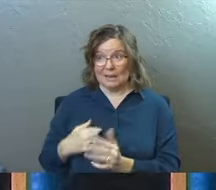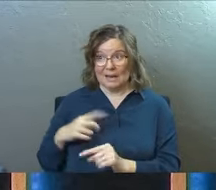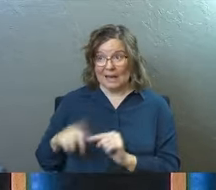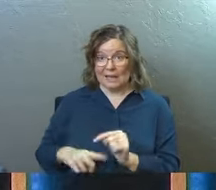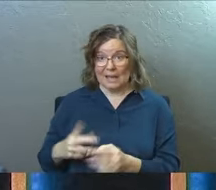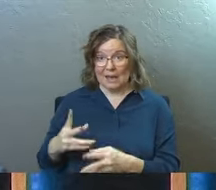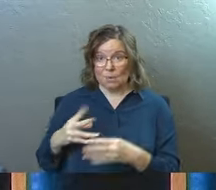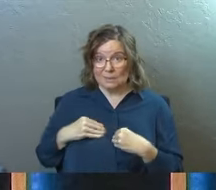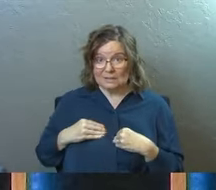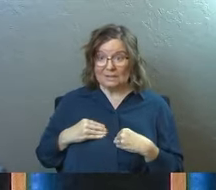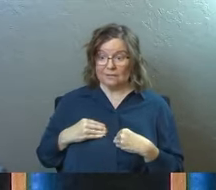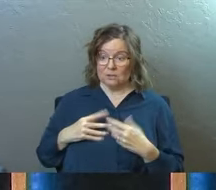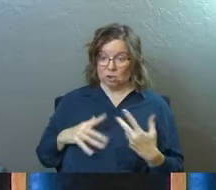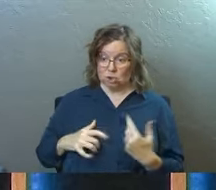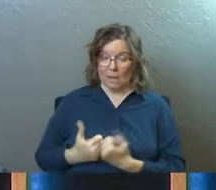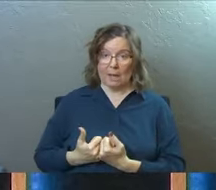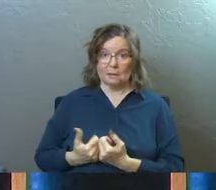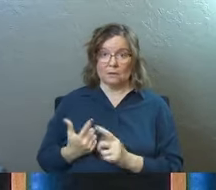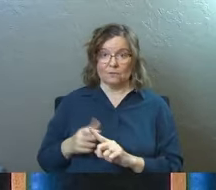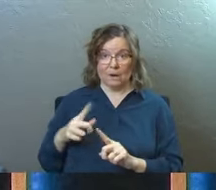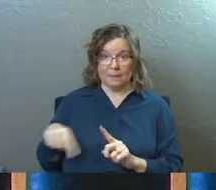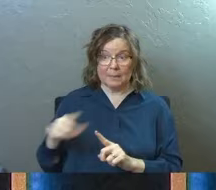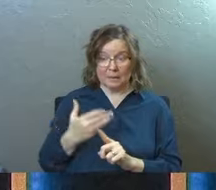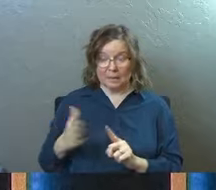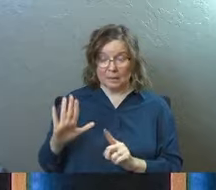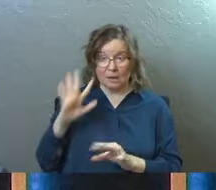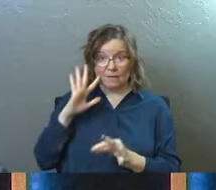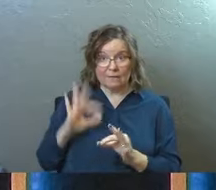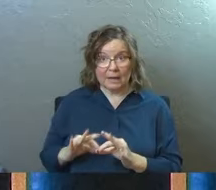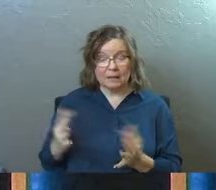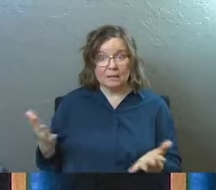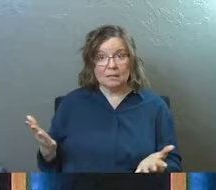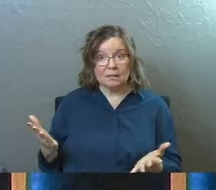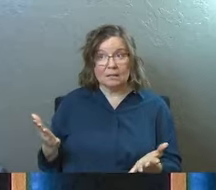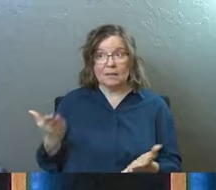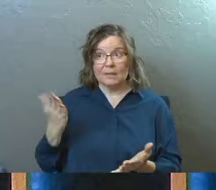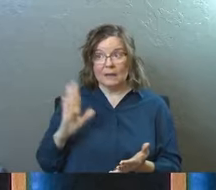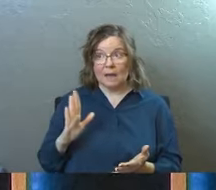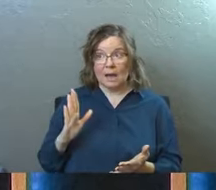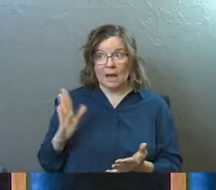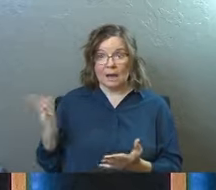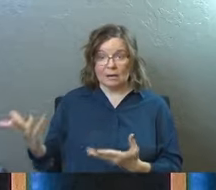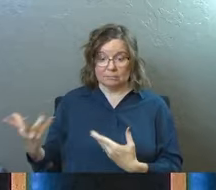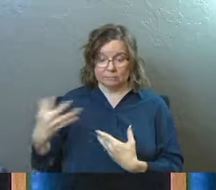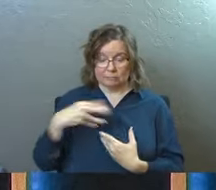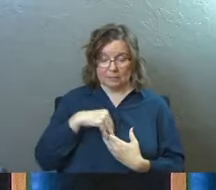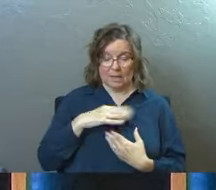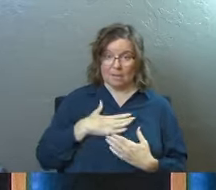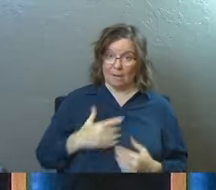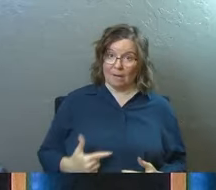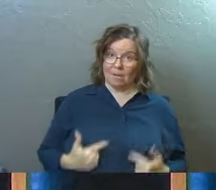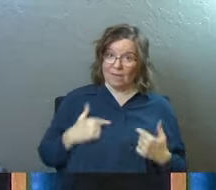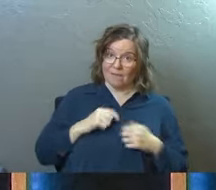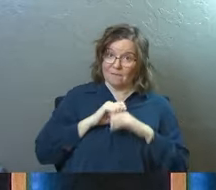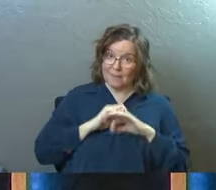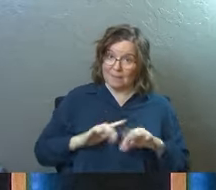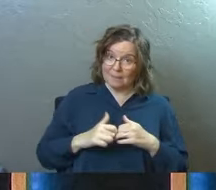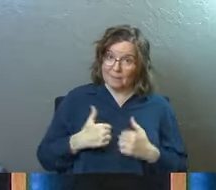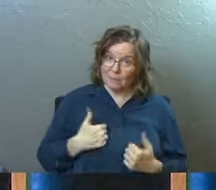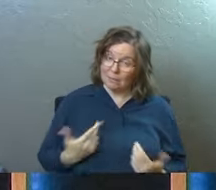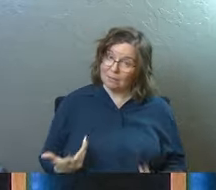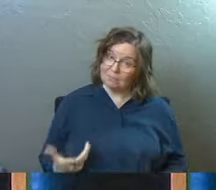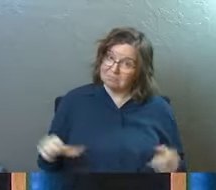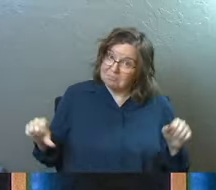mean I can't receive challenge from some things in their faith that God might bring into my life and bless me with?